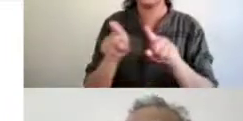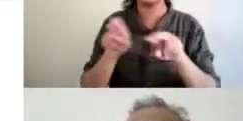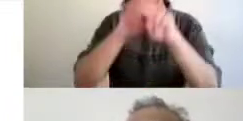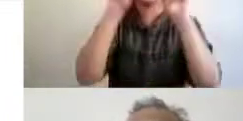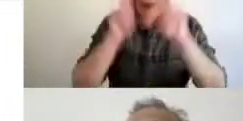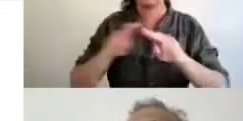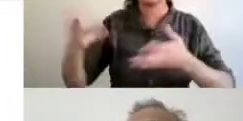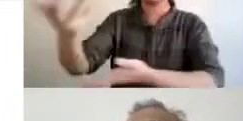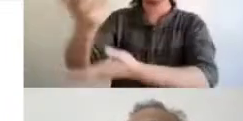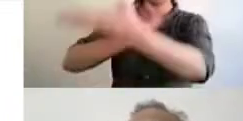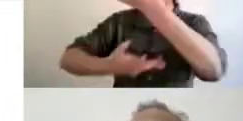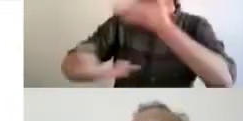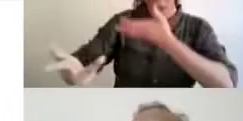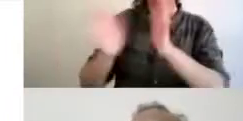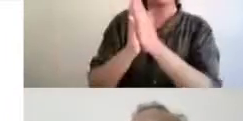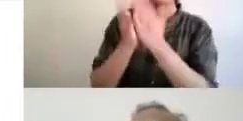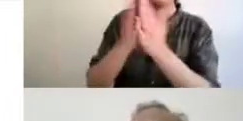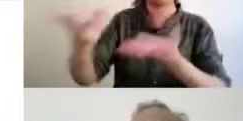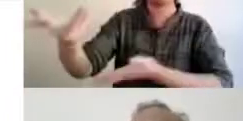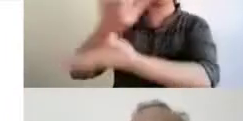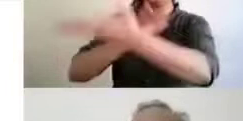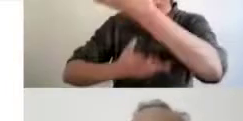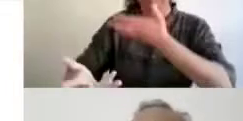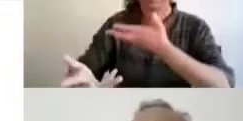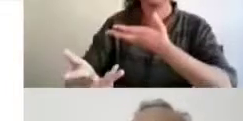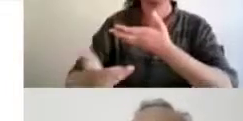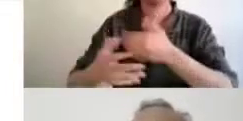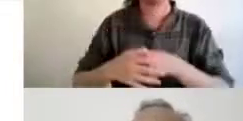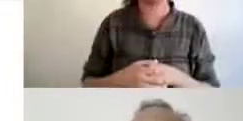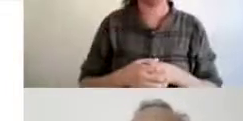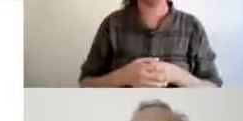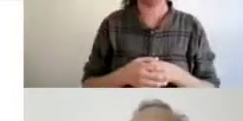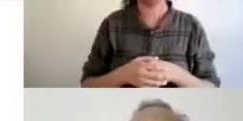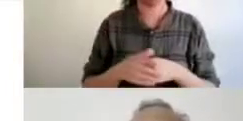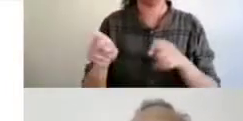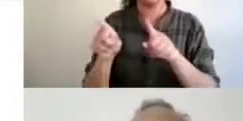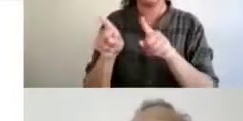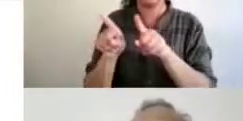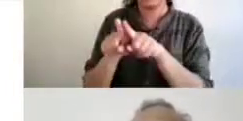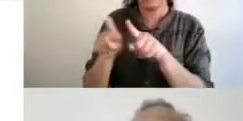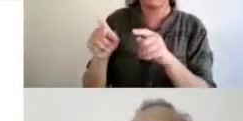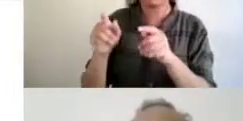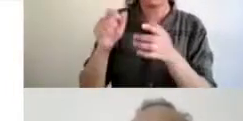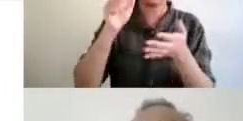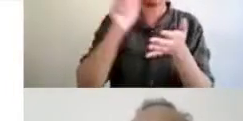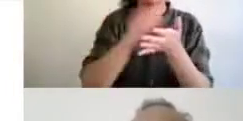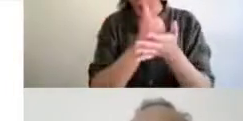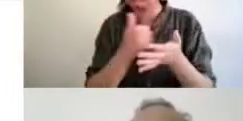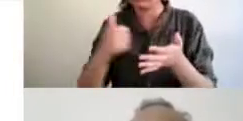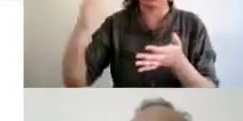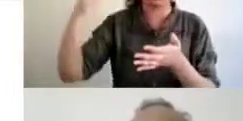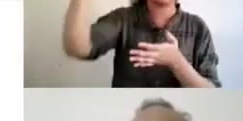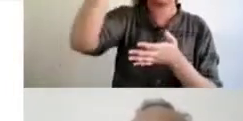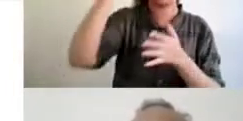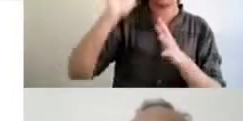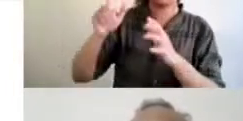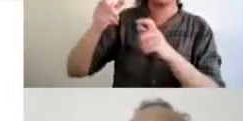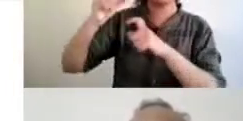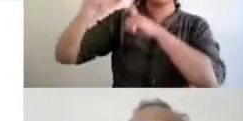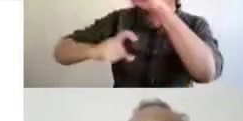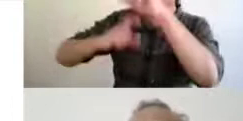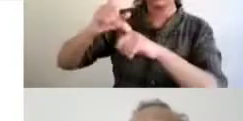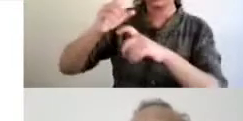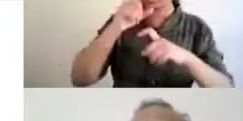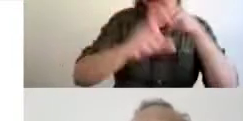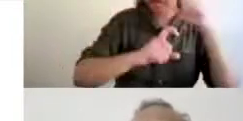of books um amongst the authorized entities of uh within the country